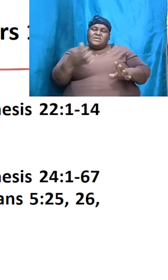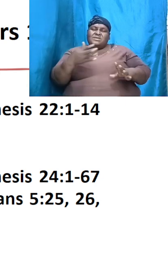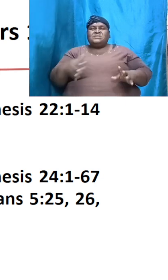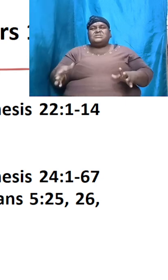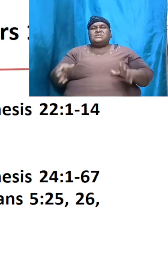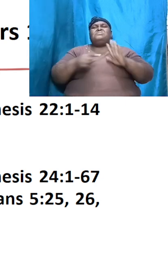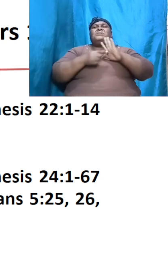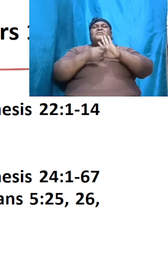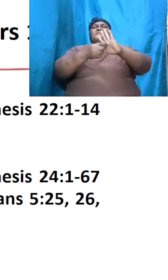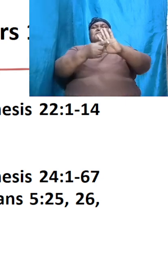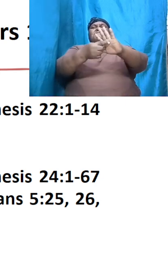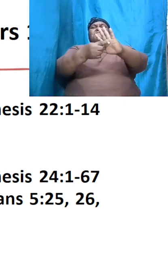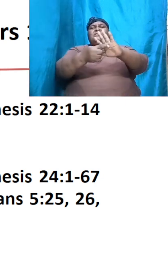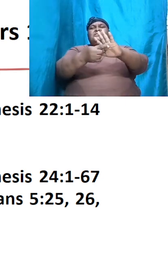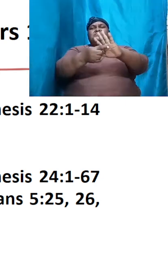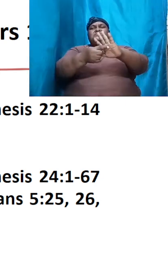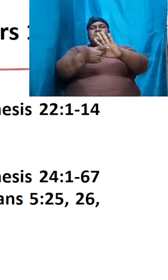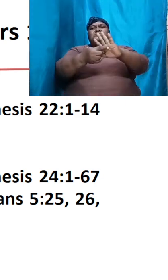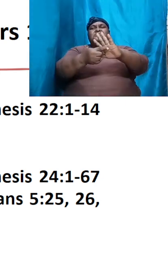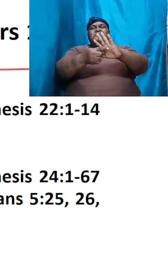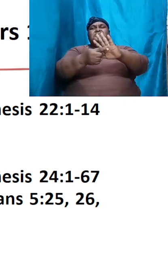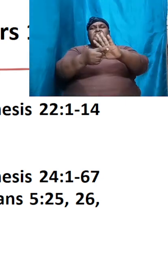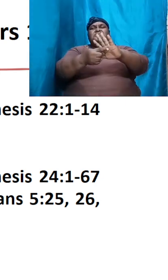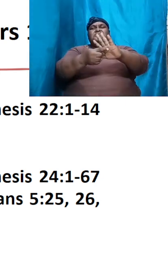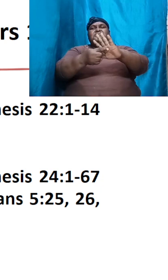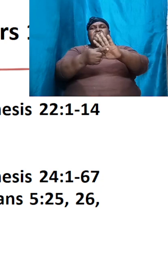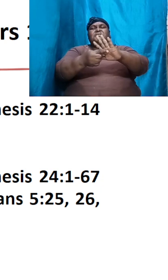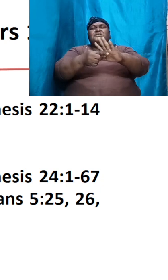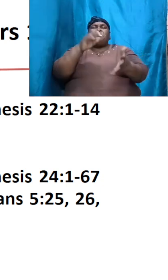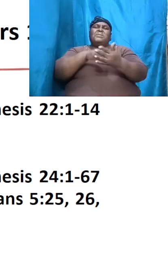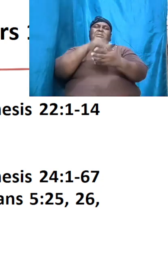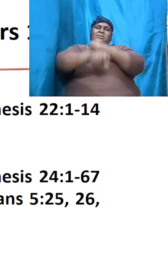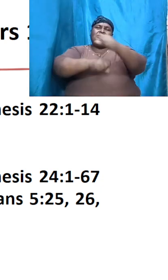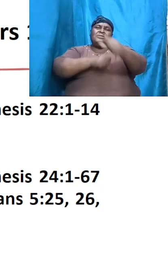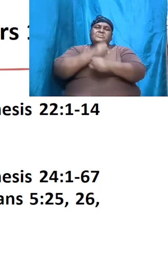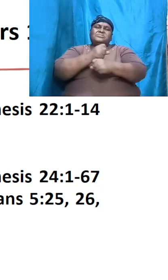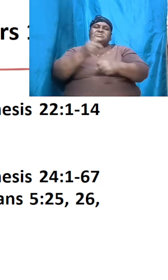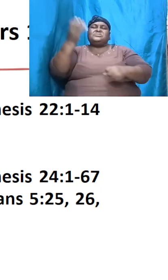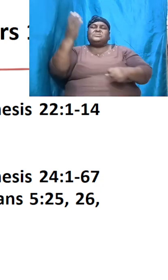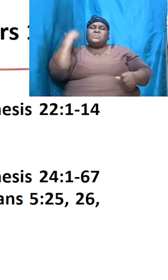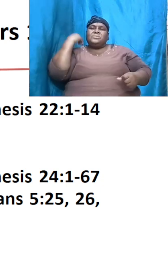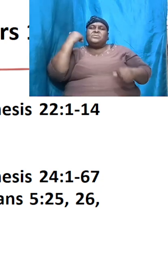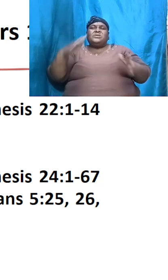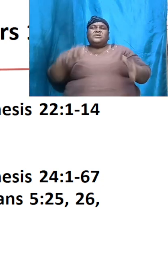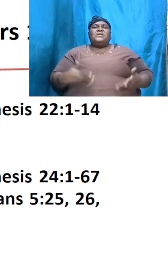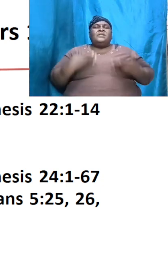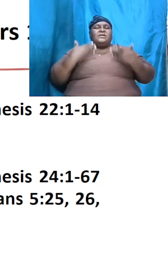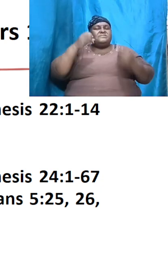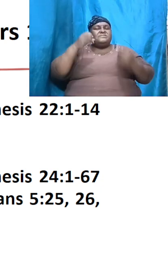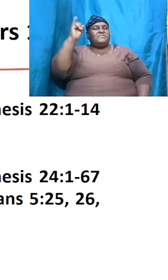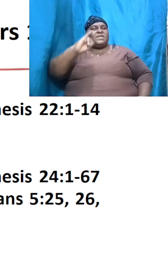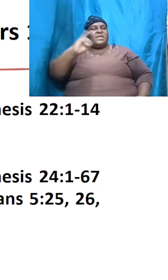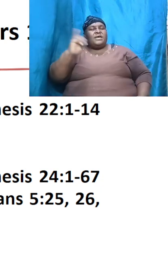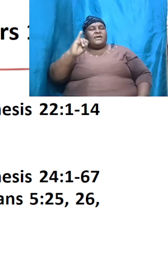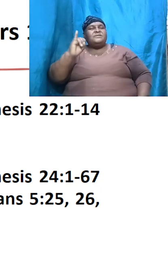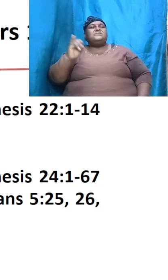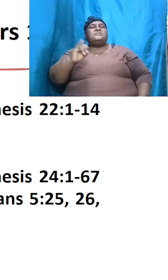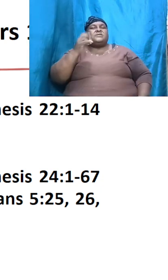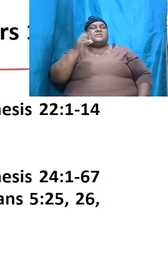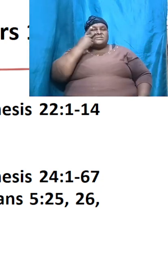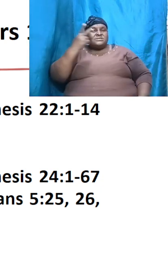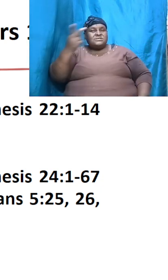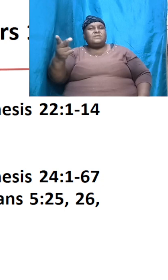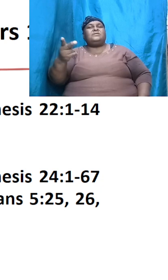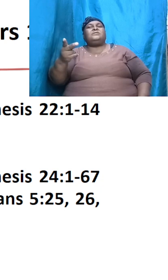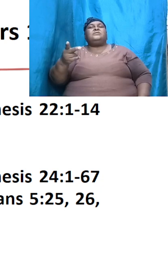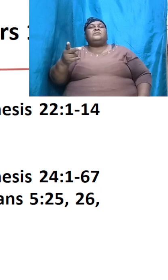themselves thousands of years before in the life of isaac and we are seeing these